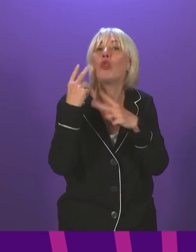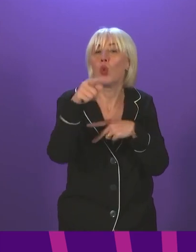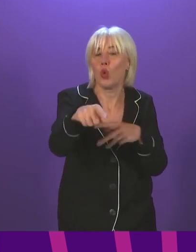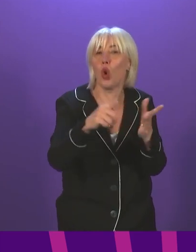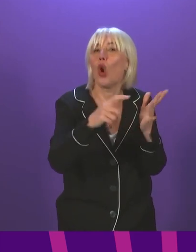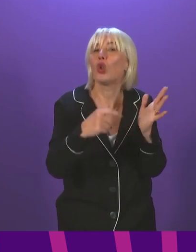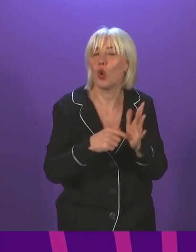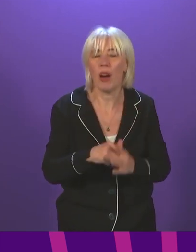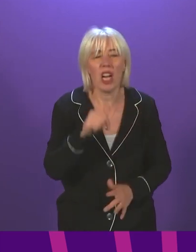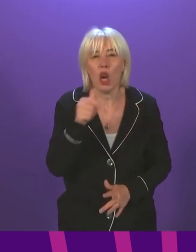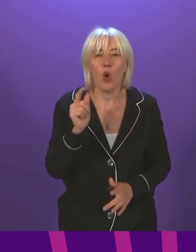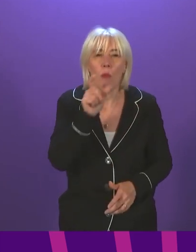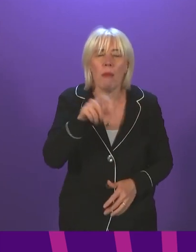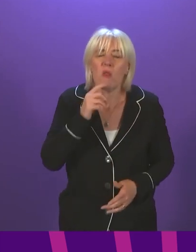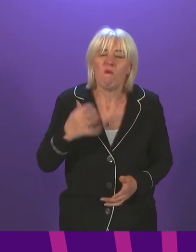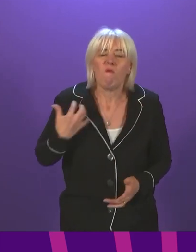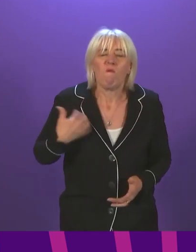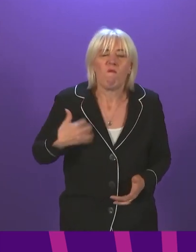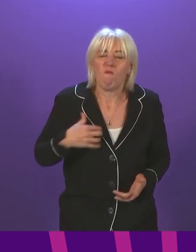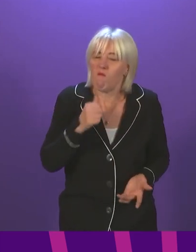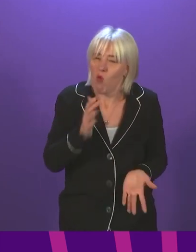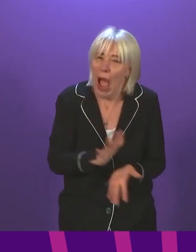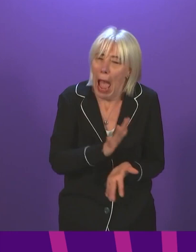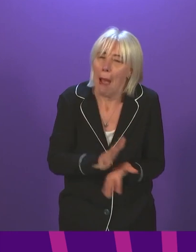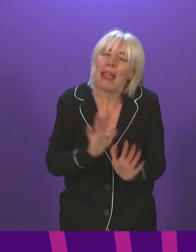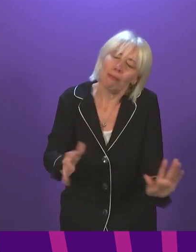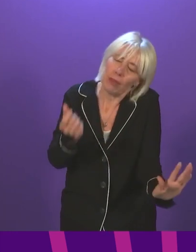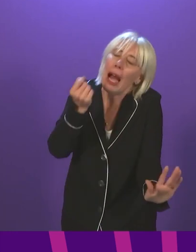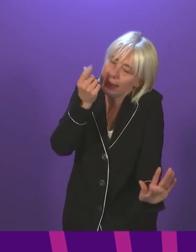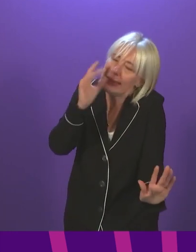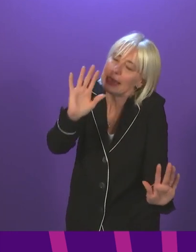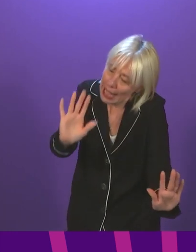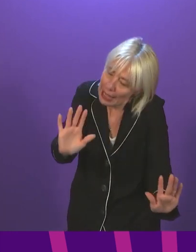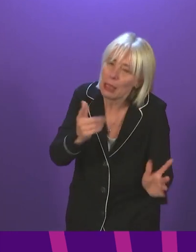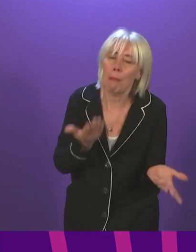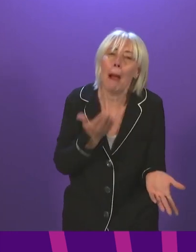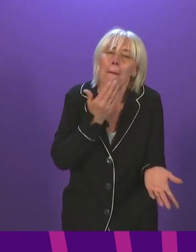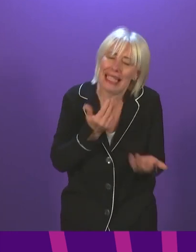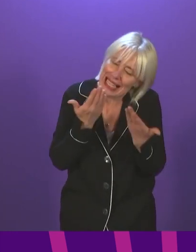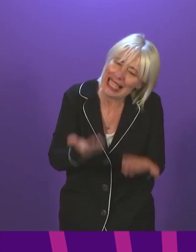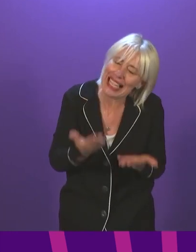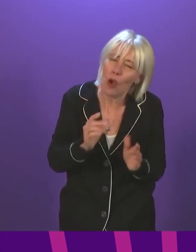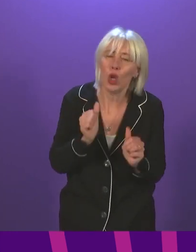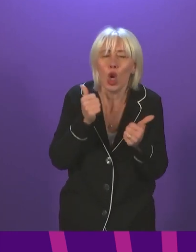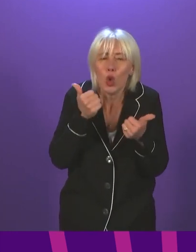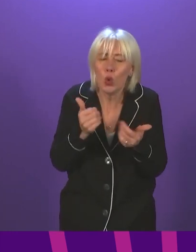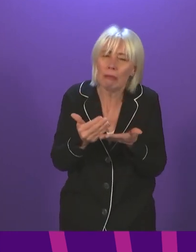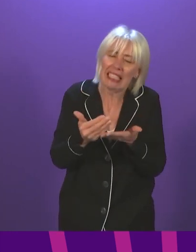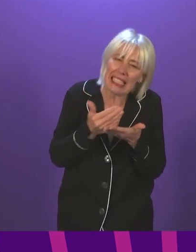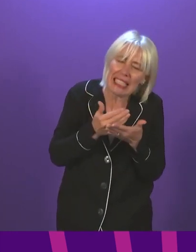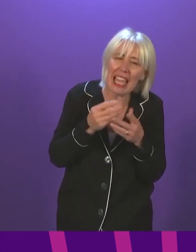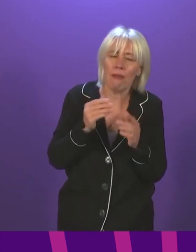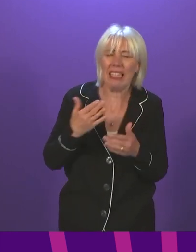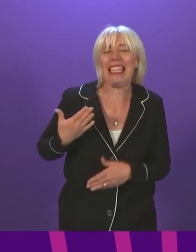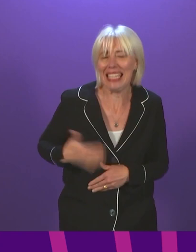I know how unpopular this is with many pupils and I completely understand why, but for now it remains a prudent and unnecessary